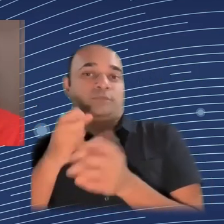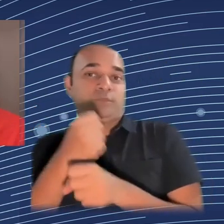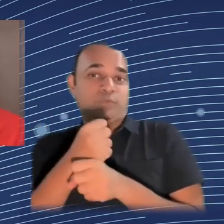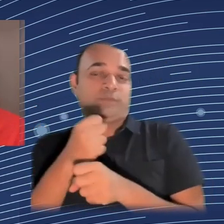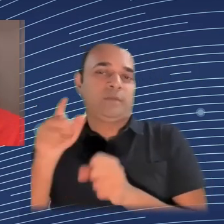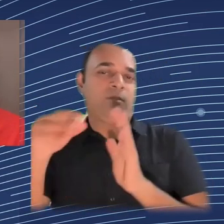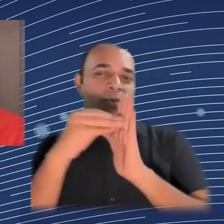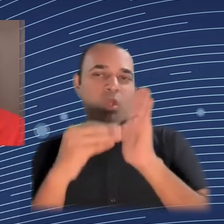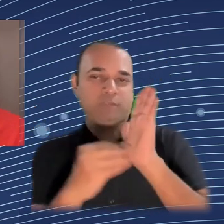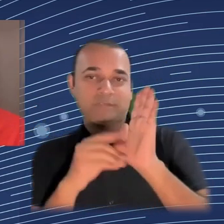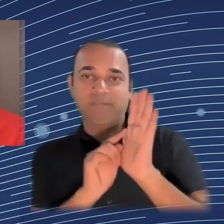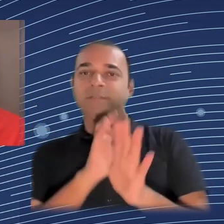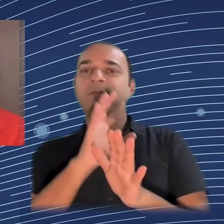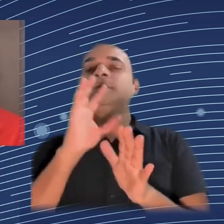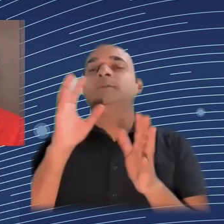So who wants to start?